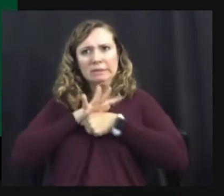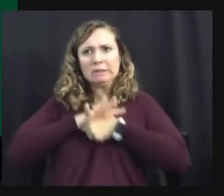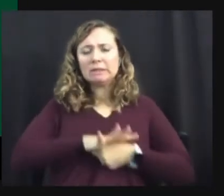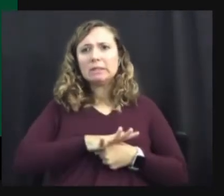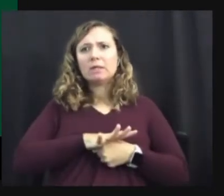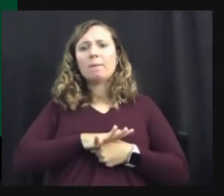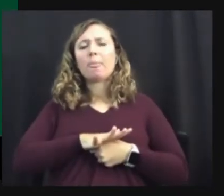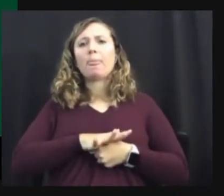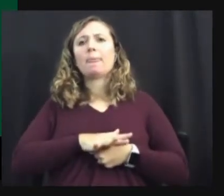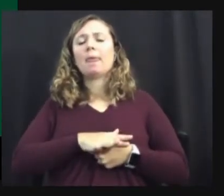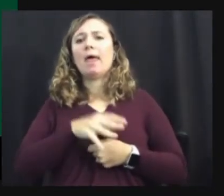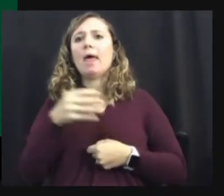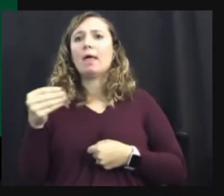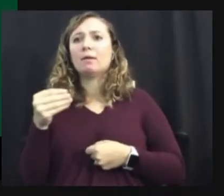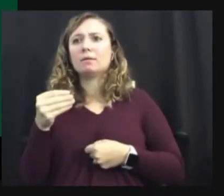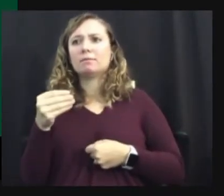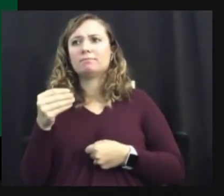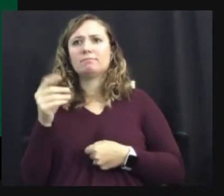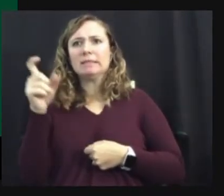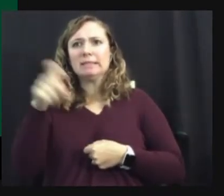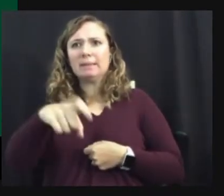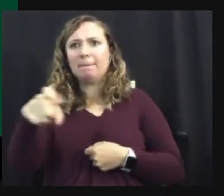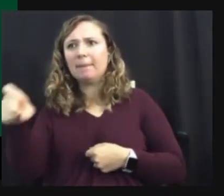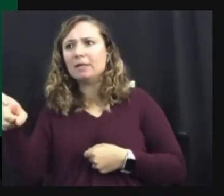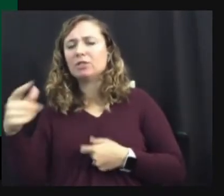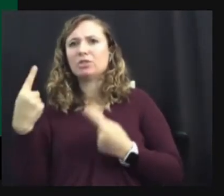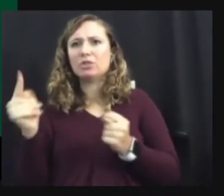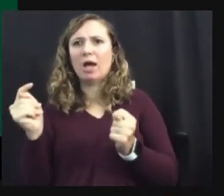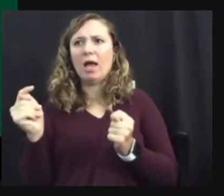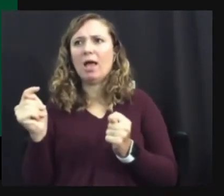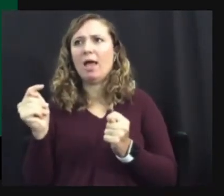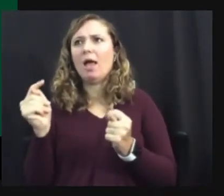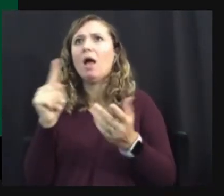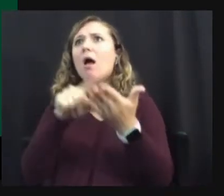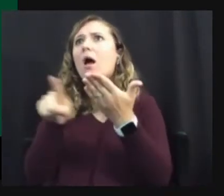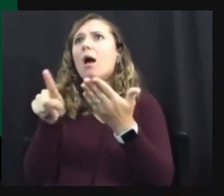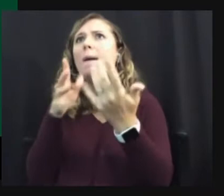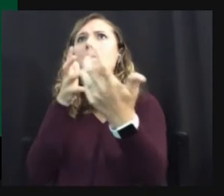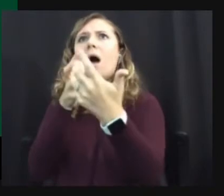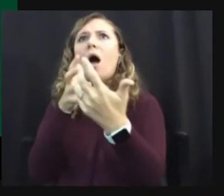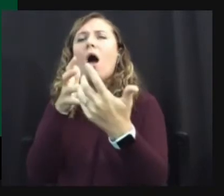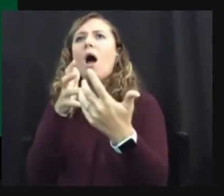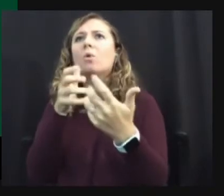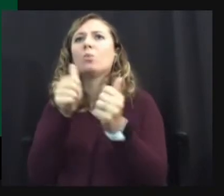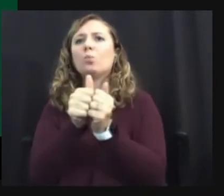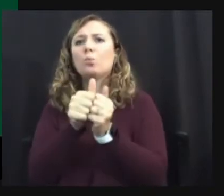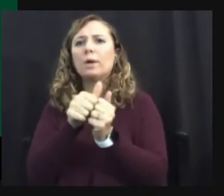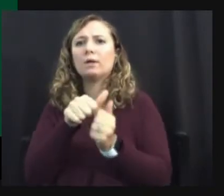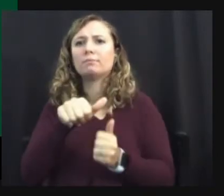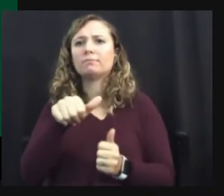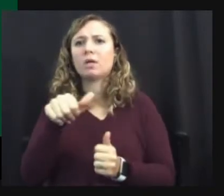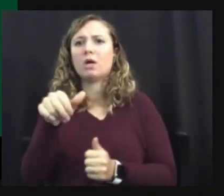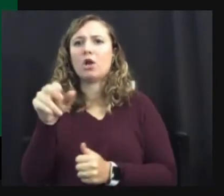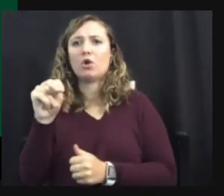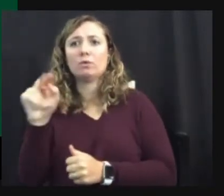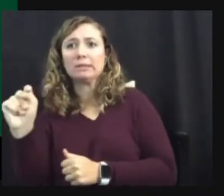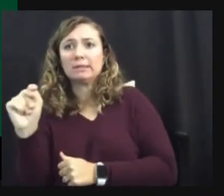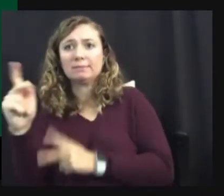the demands of like trying to check and match and see, are we actually, um,